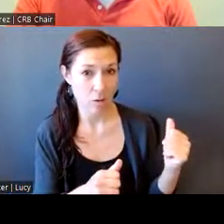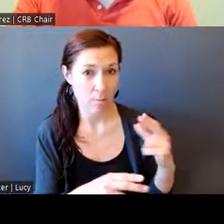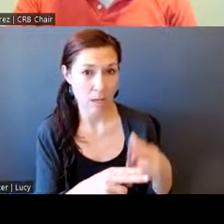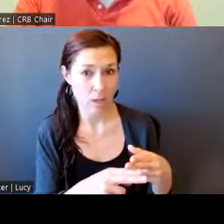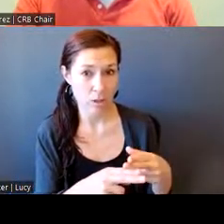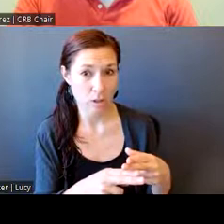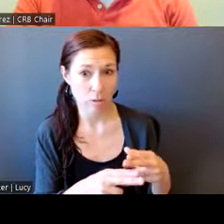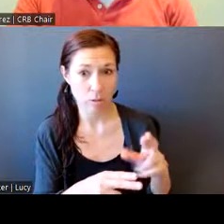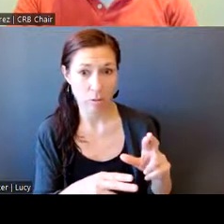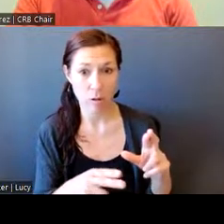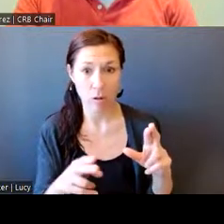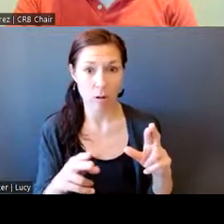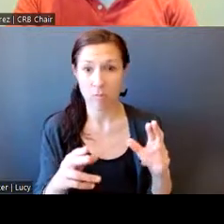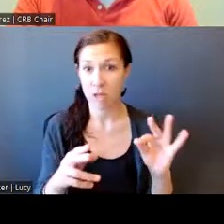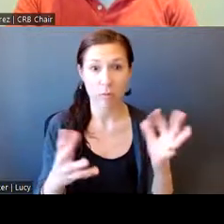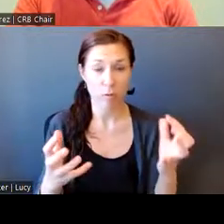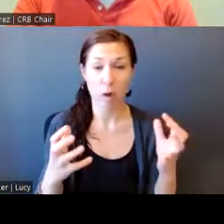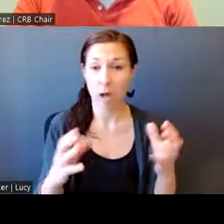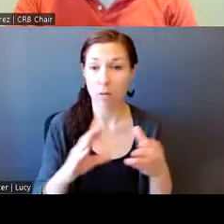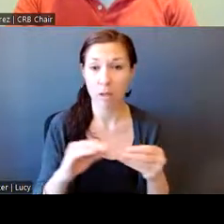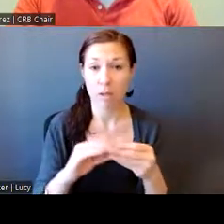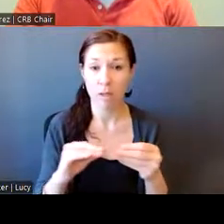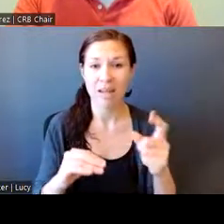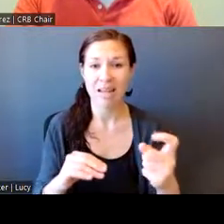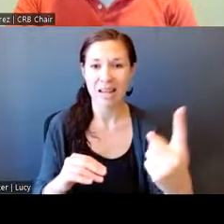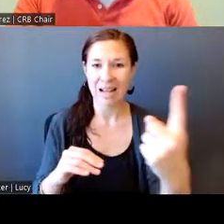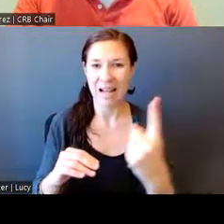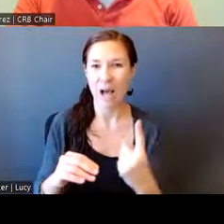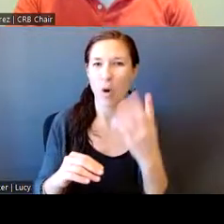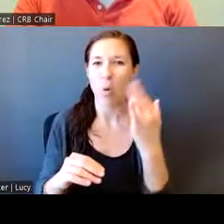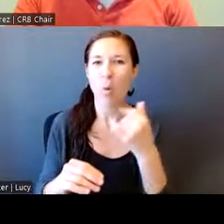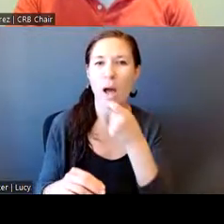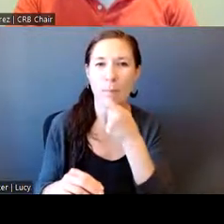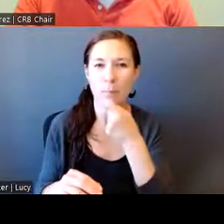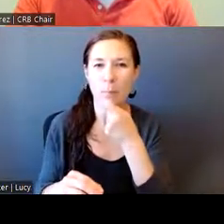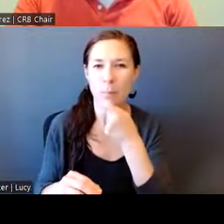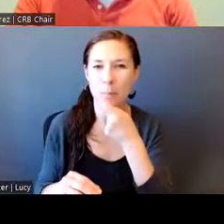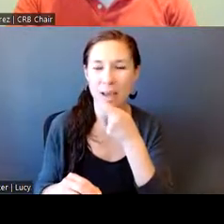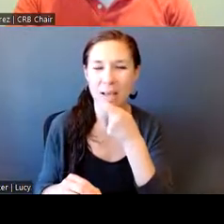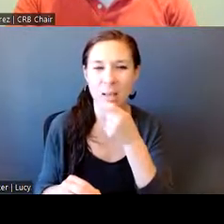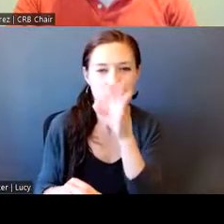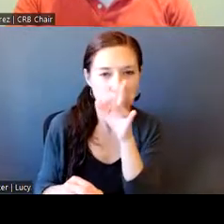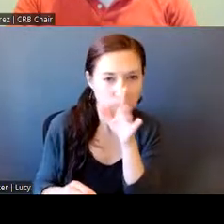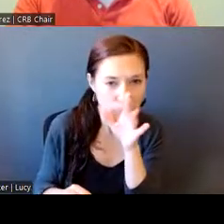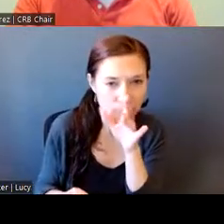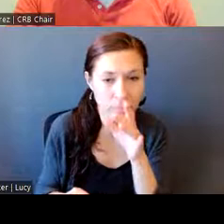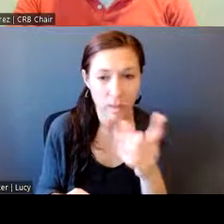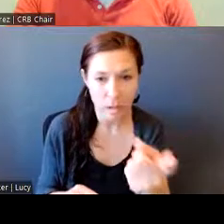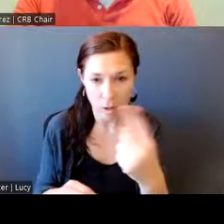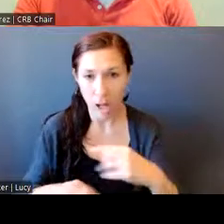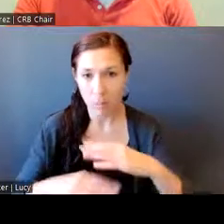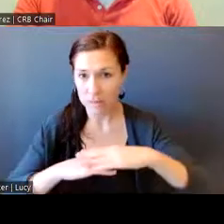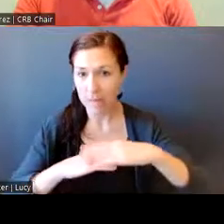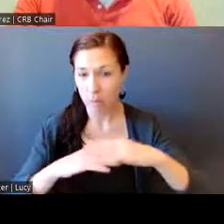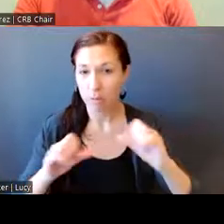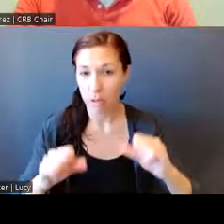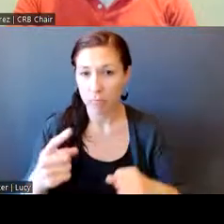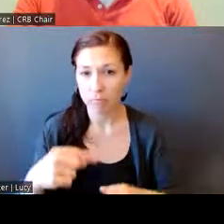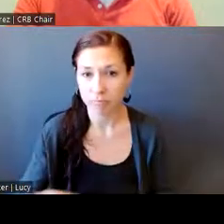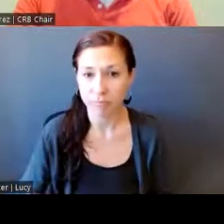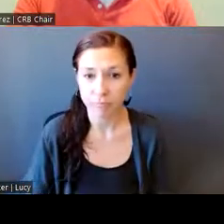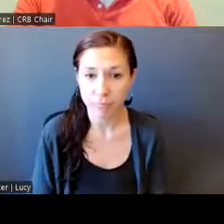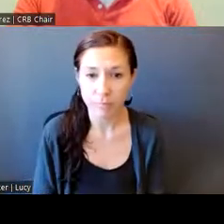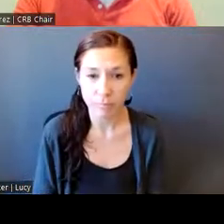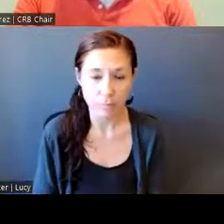you want to talk, please, we just have to come up here because we do have to keep a recording of it. So just come to this table, um, and